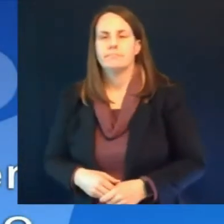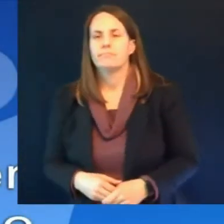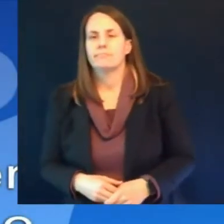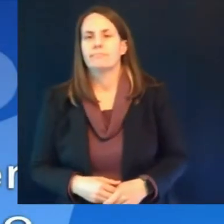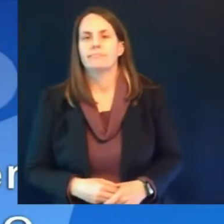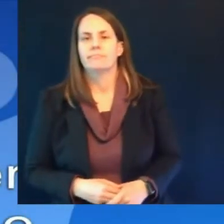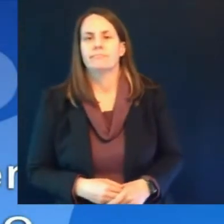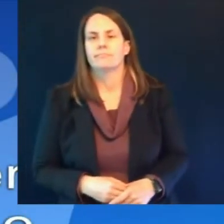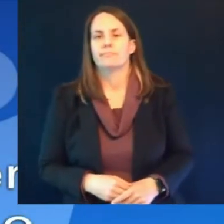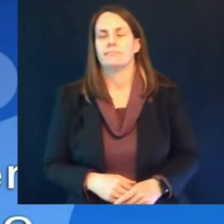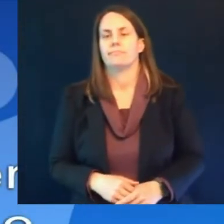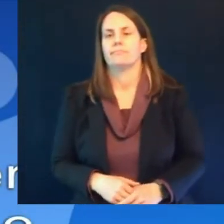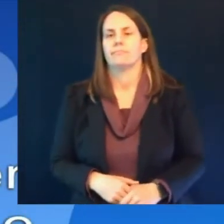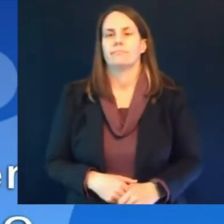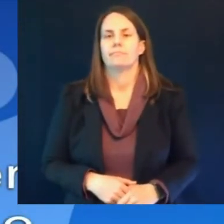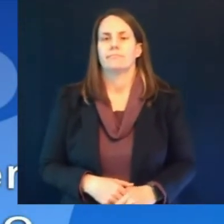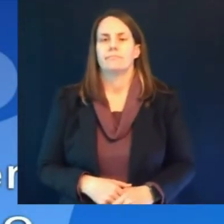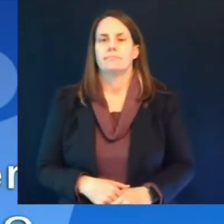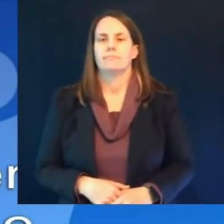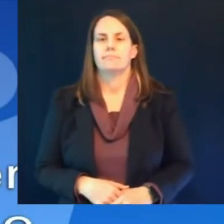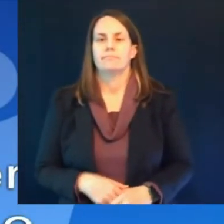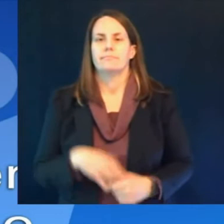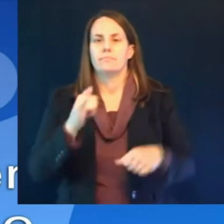from the waukesha freeman jake